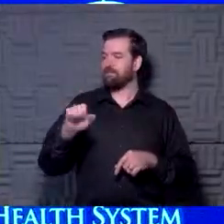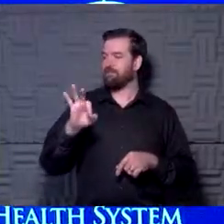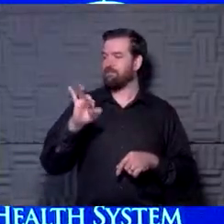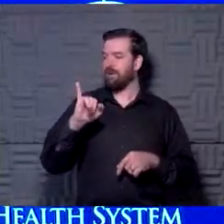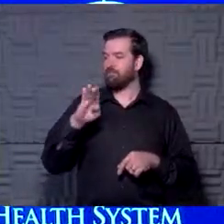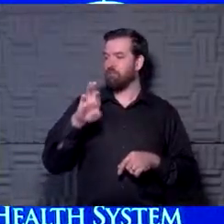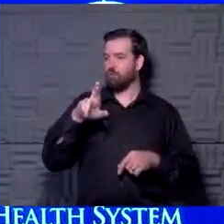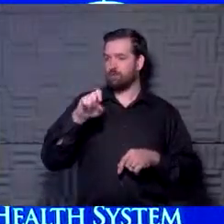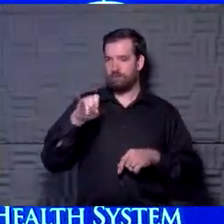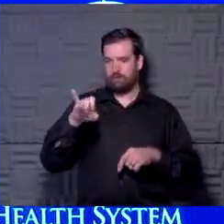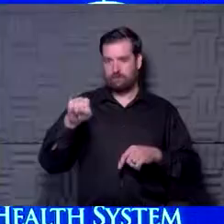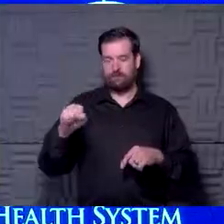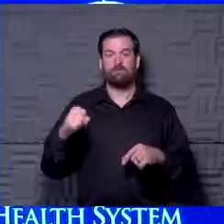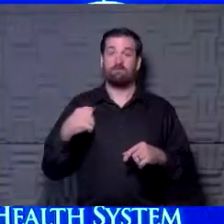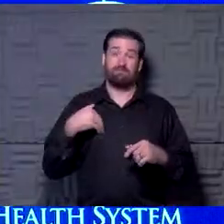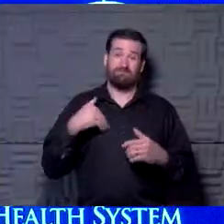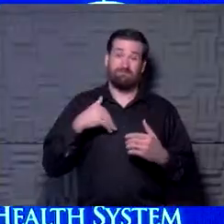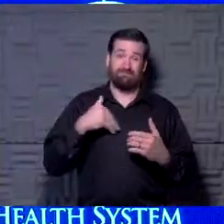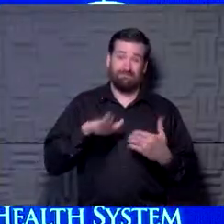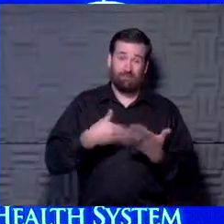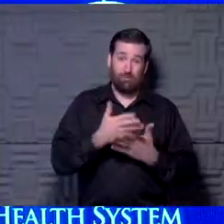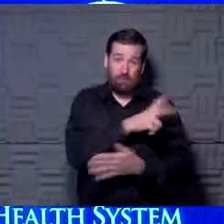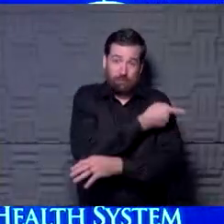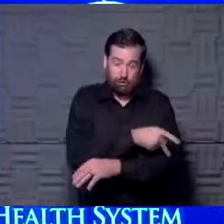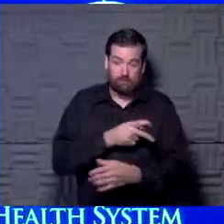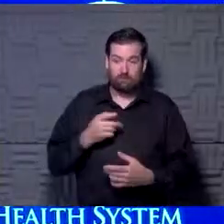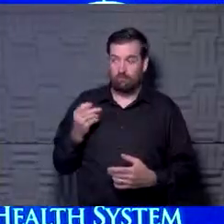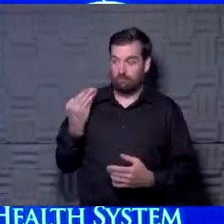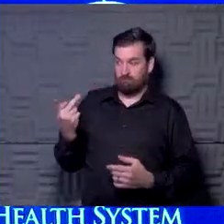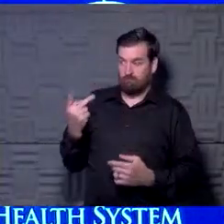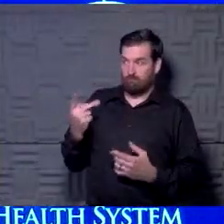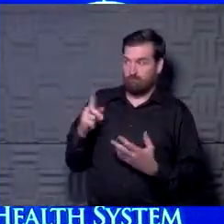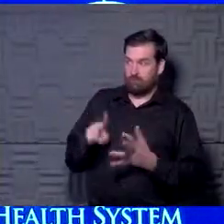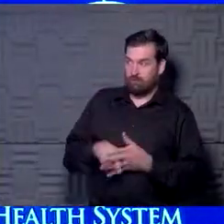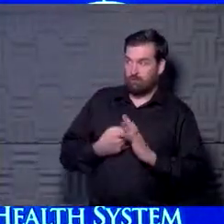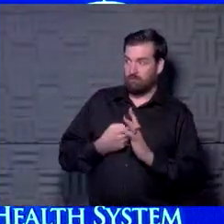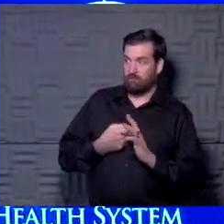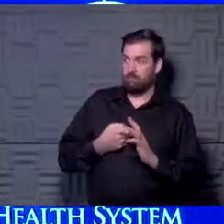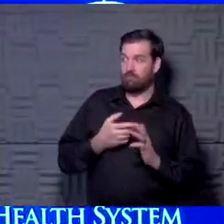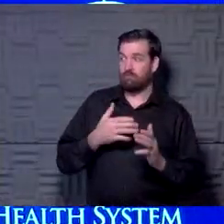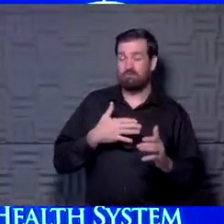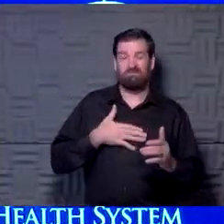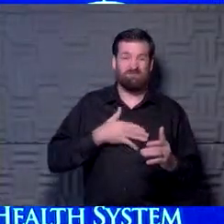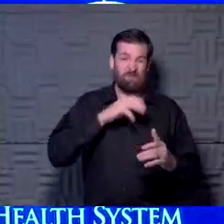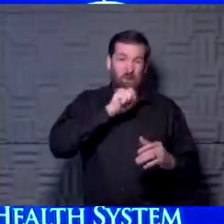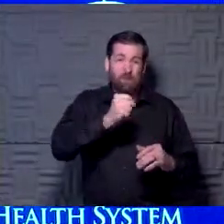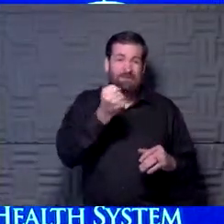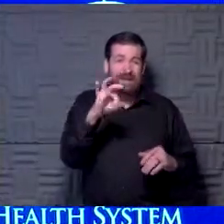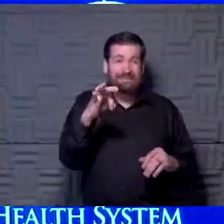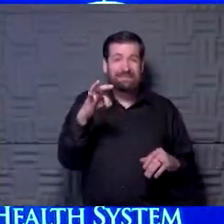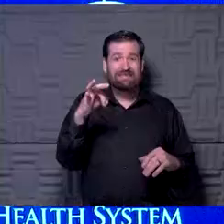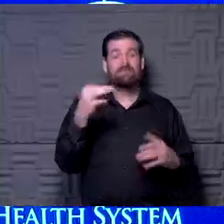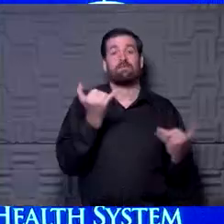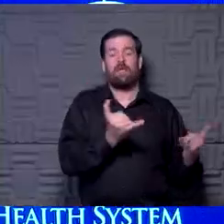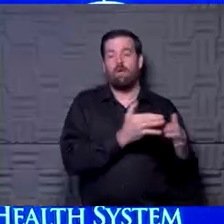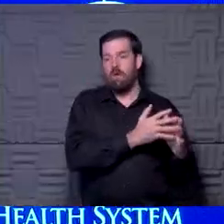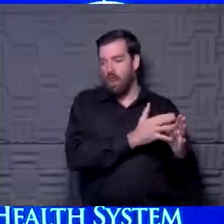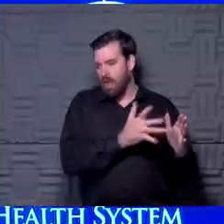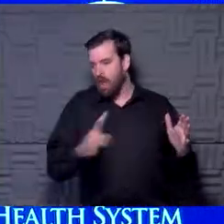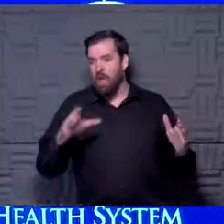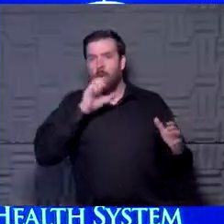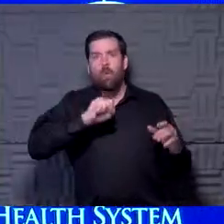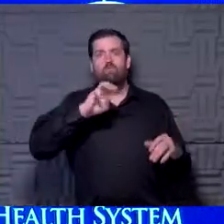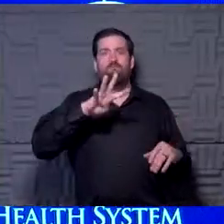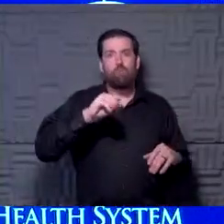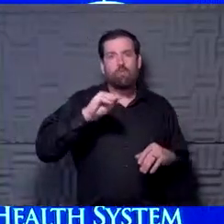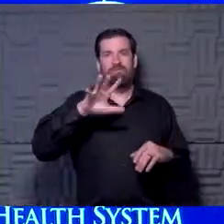with lung. my patients all died when I started. When Bruce and I were very young, my patients only lived to be 19. And now they're living to be 40 and 50